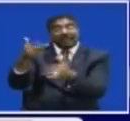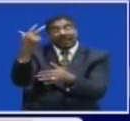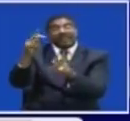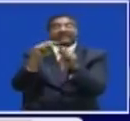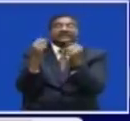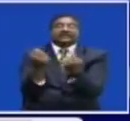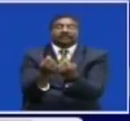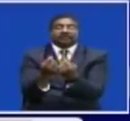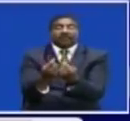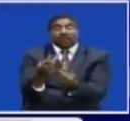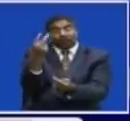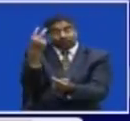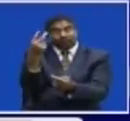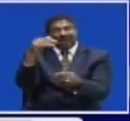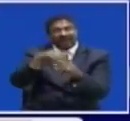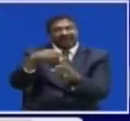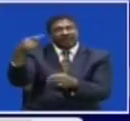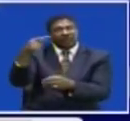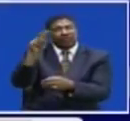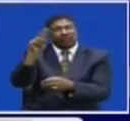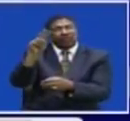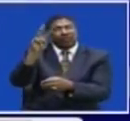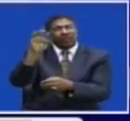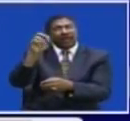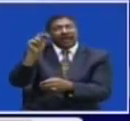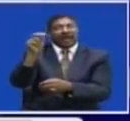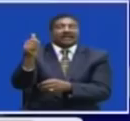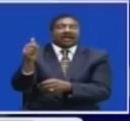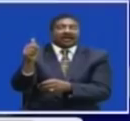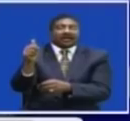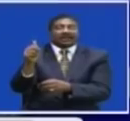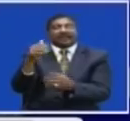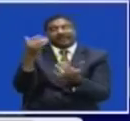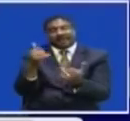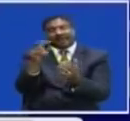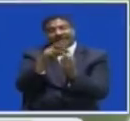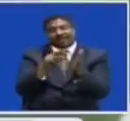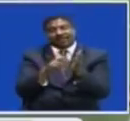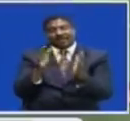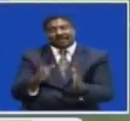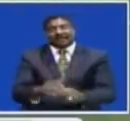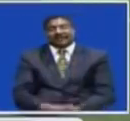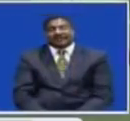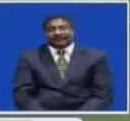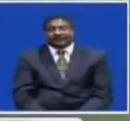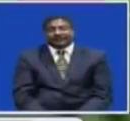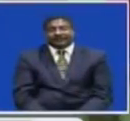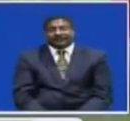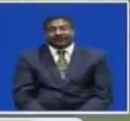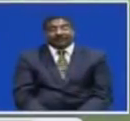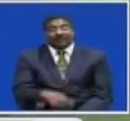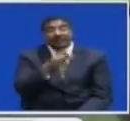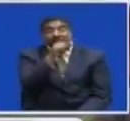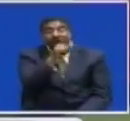Will be While two Will be At Girona Base Details In this Report By Chance Aconda He is He A left Footed